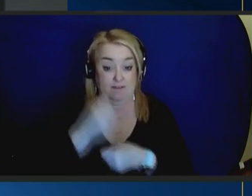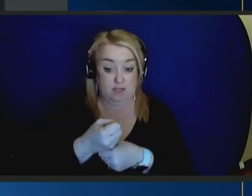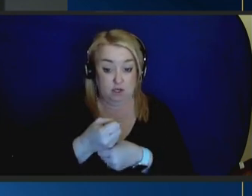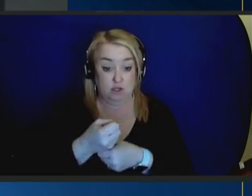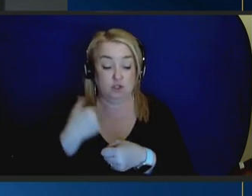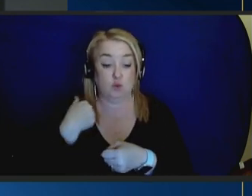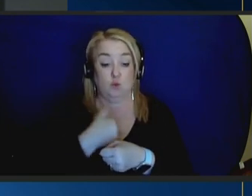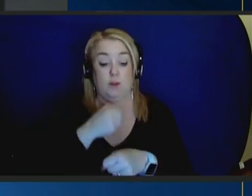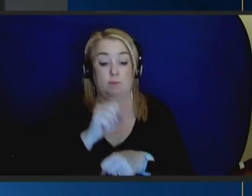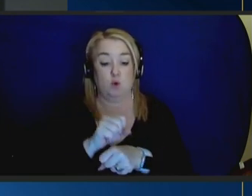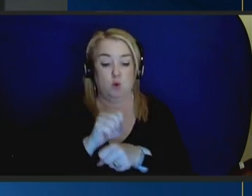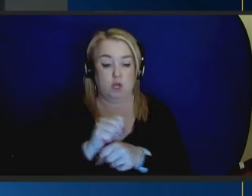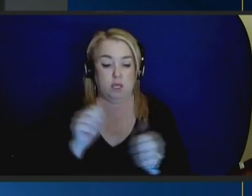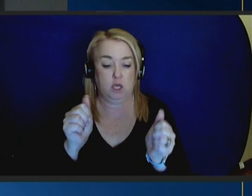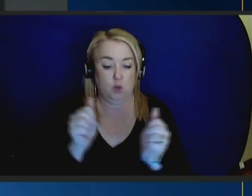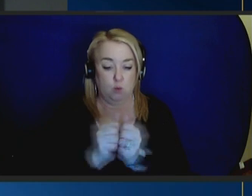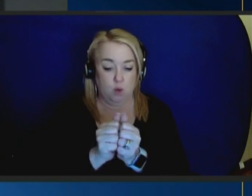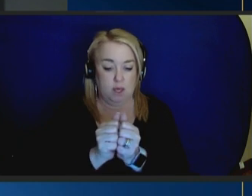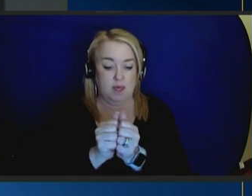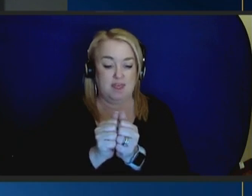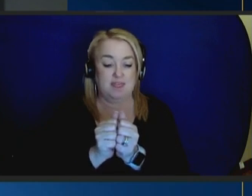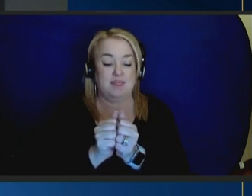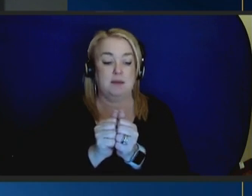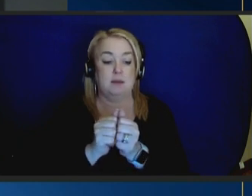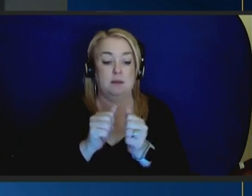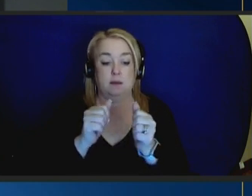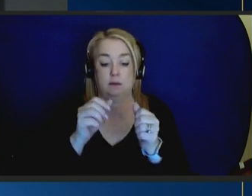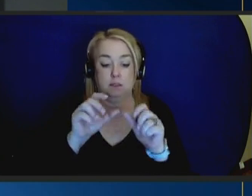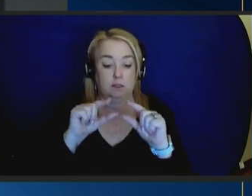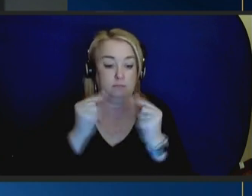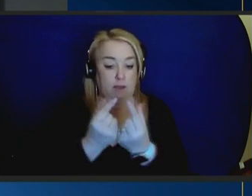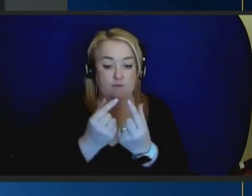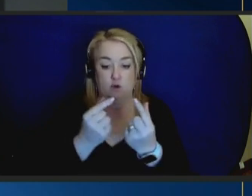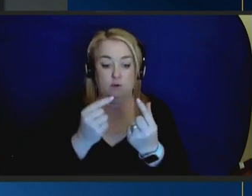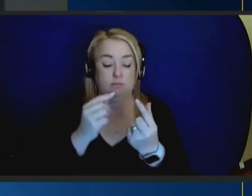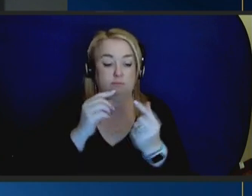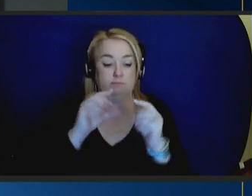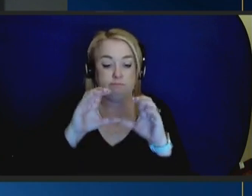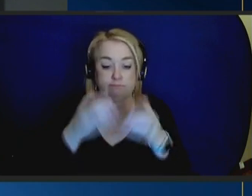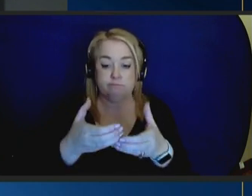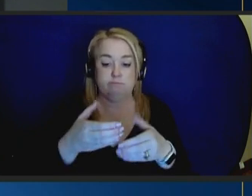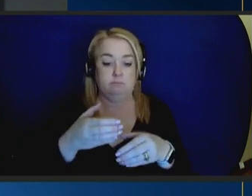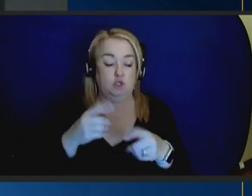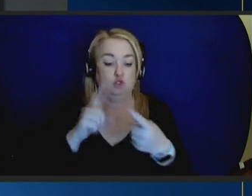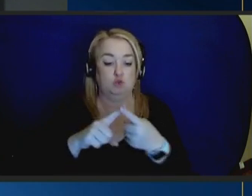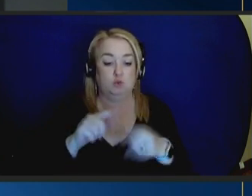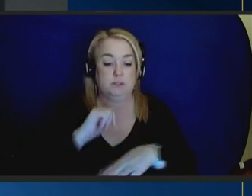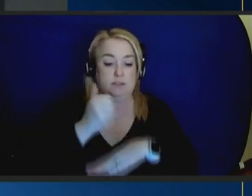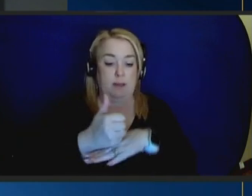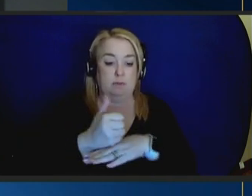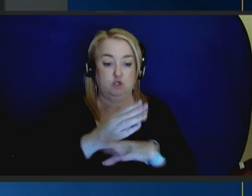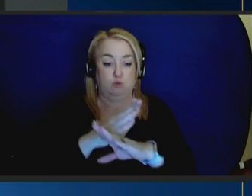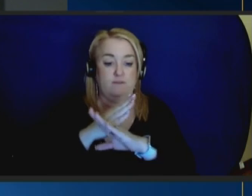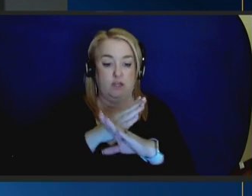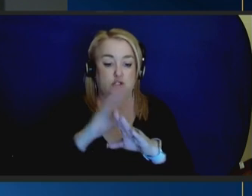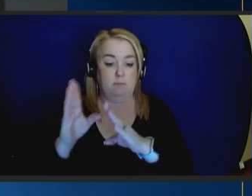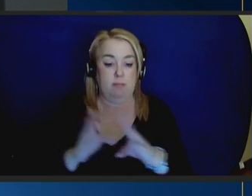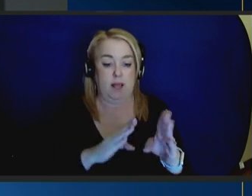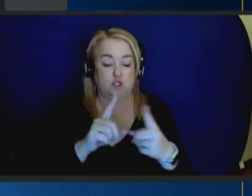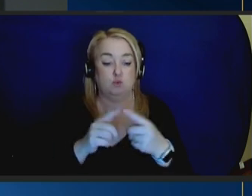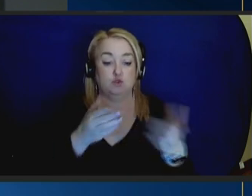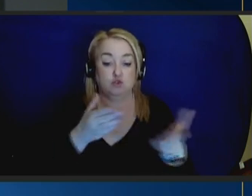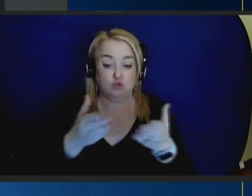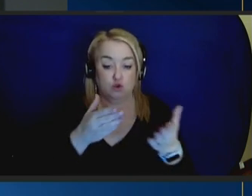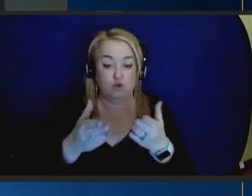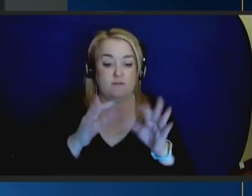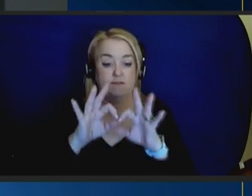with states, tribes, and territorial governments to establish prevention plans that serve families all across the